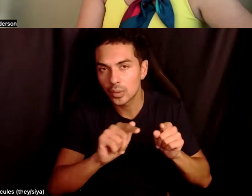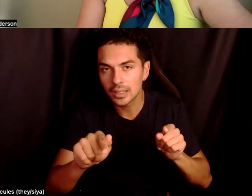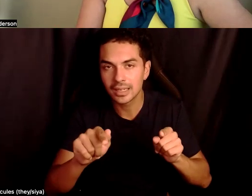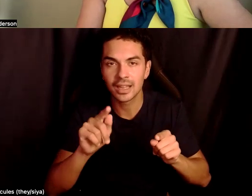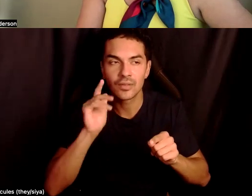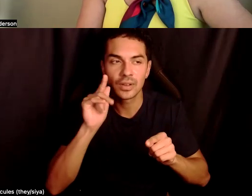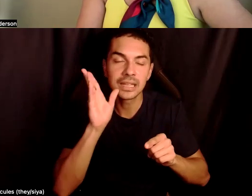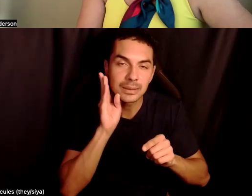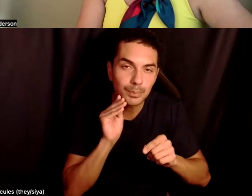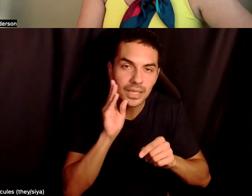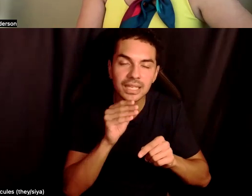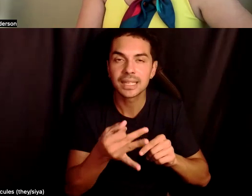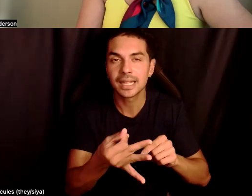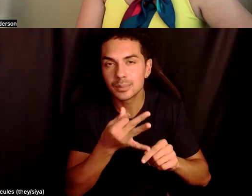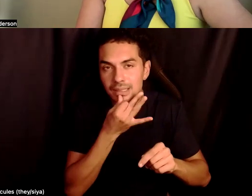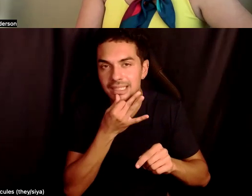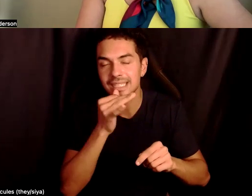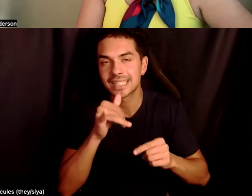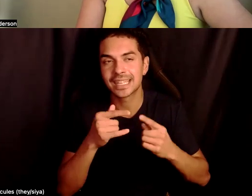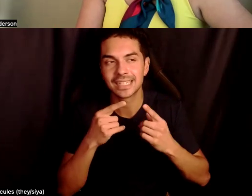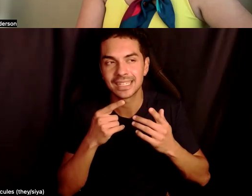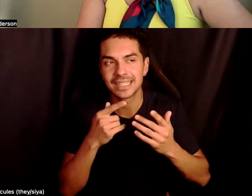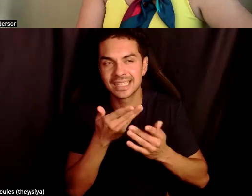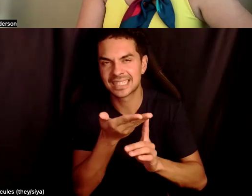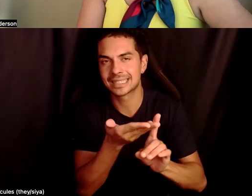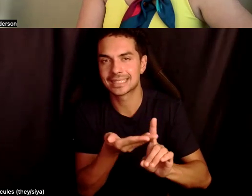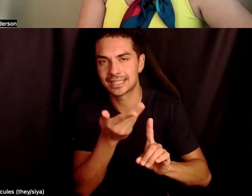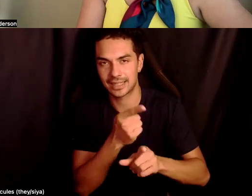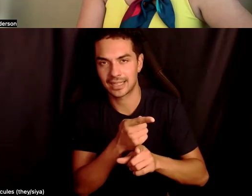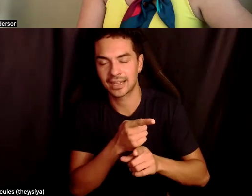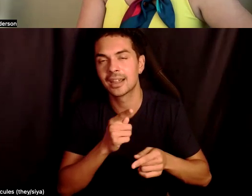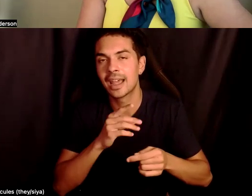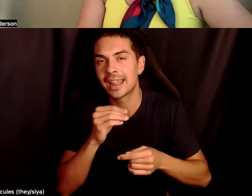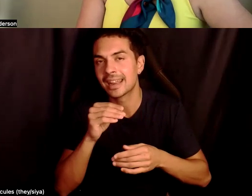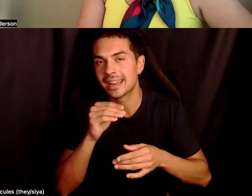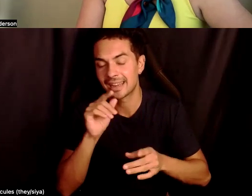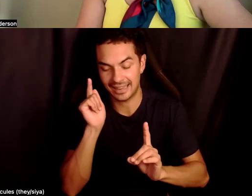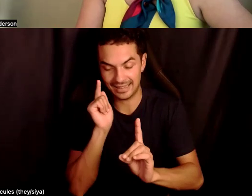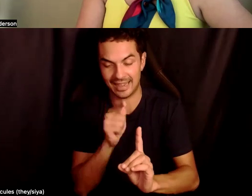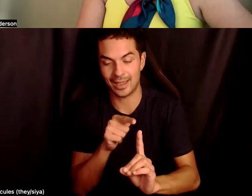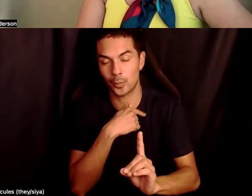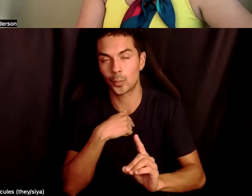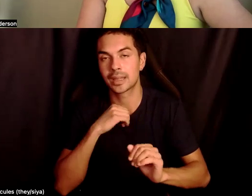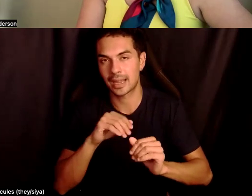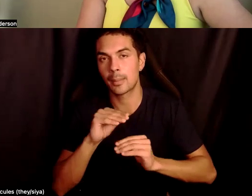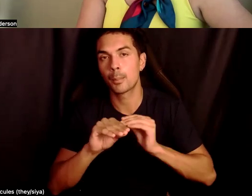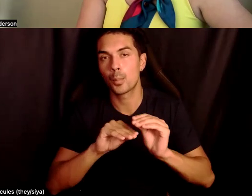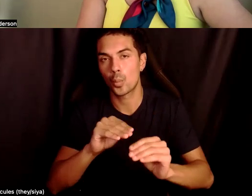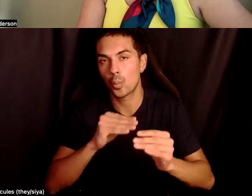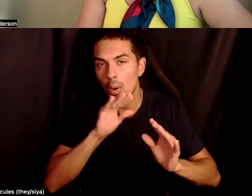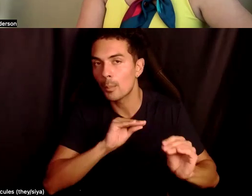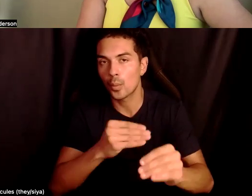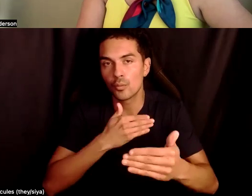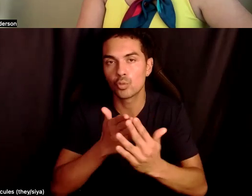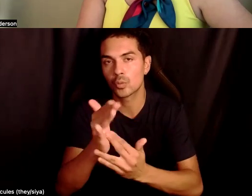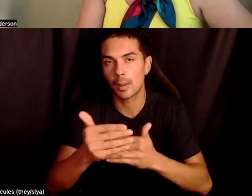per the experiences and expertise that exists there. And then, you know, we, we move through that process with